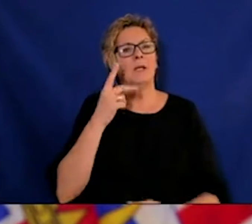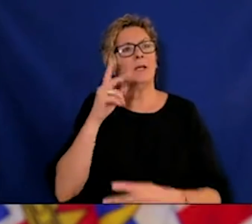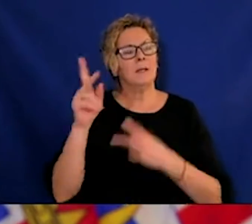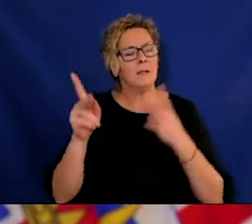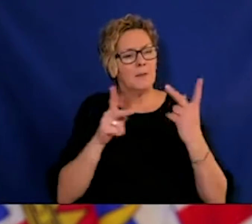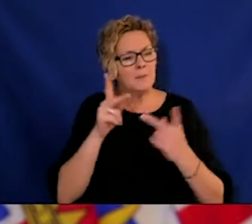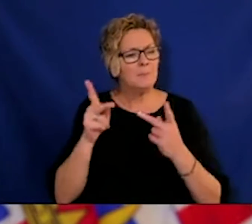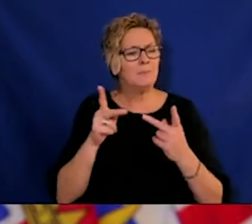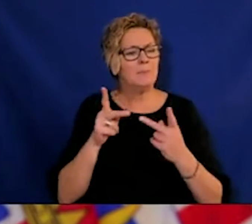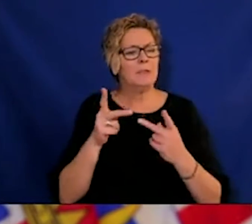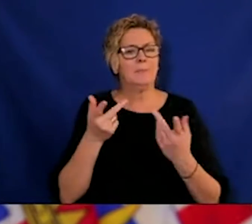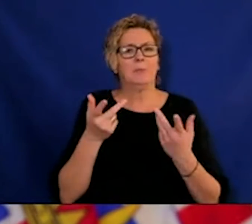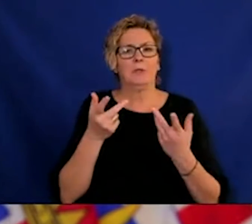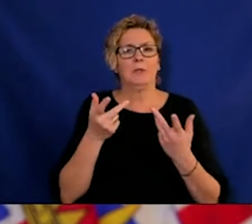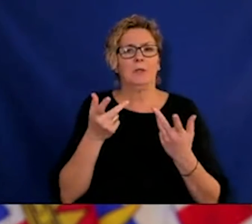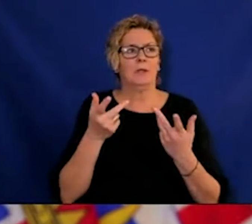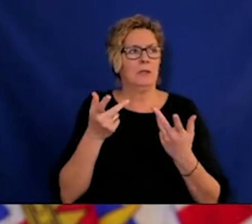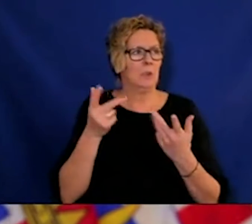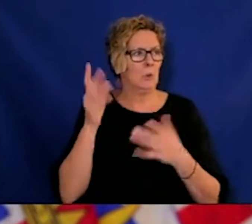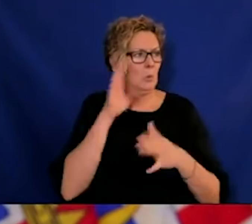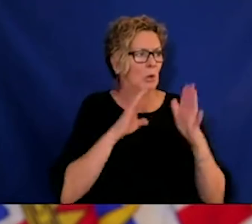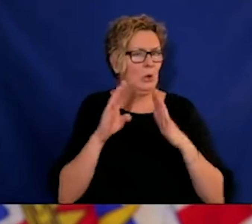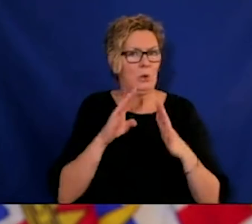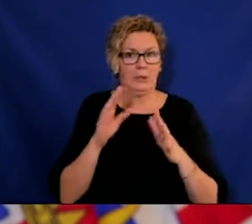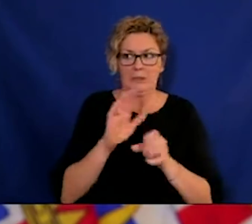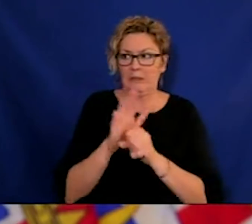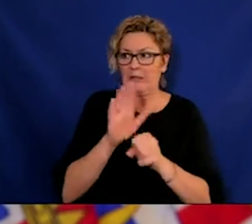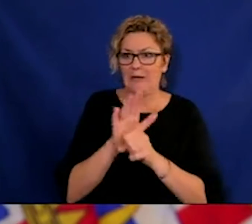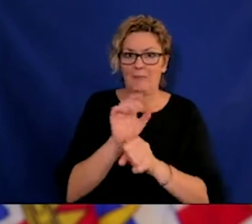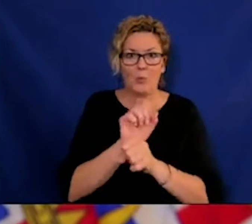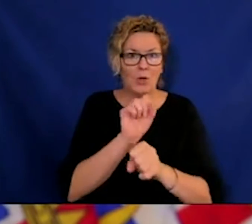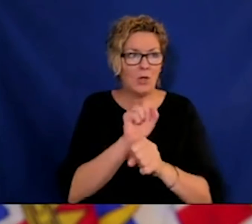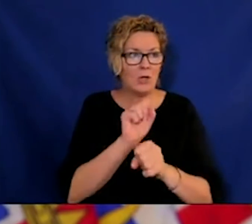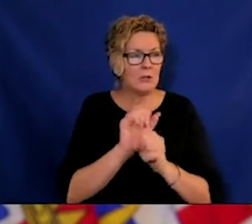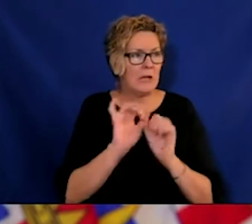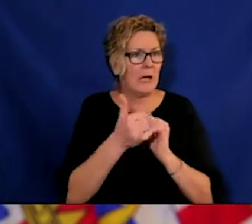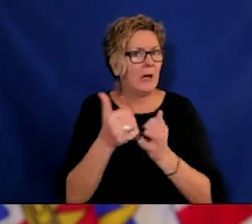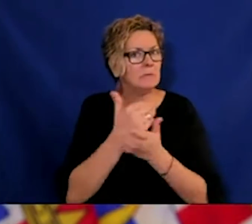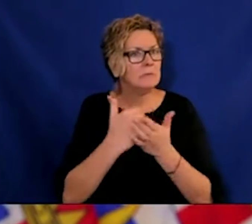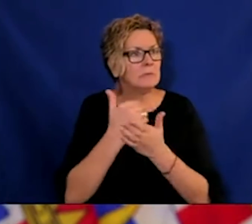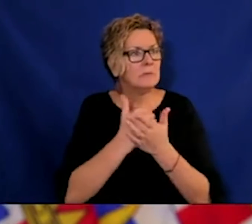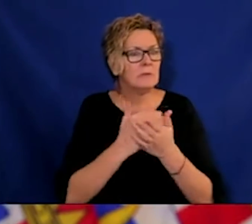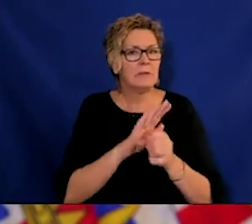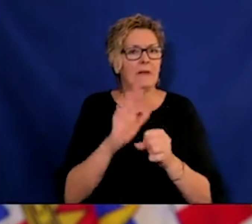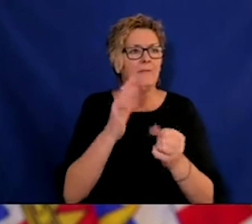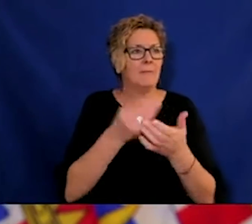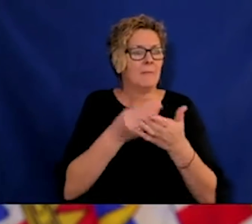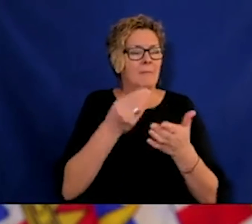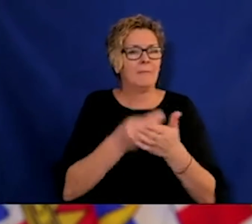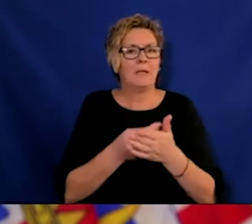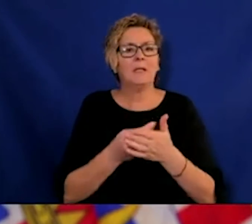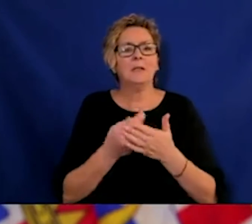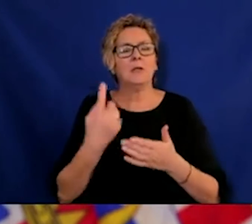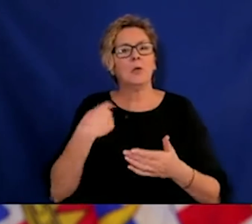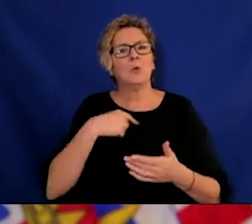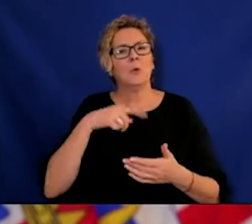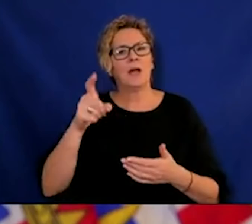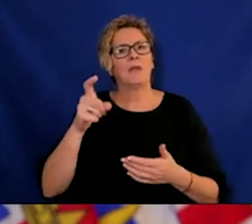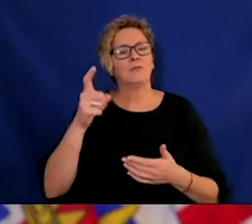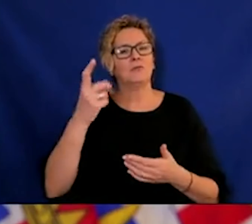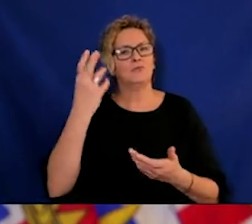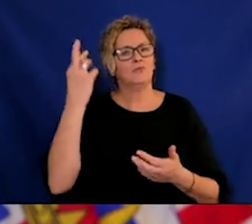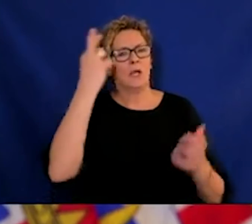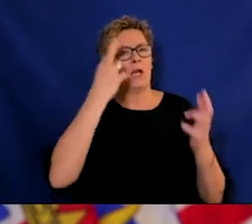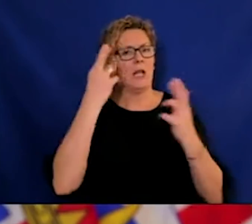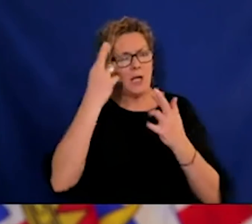make it easier for people to have a full-time job as a care aide in a care home, but there are people who have needs that aren't met by that,